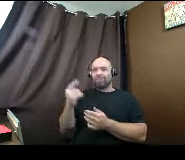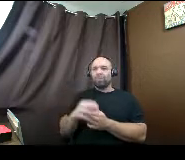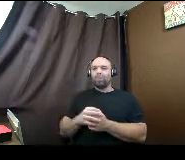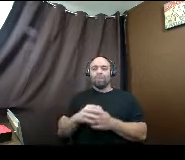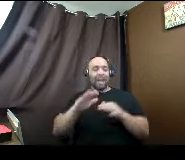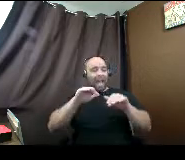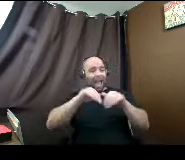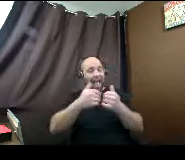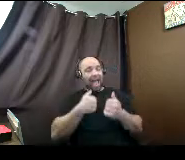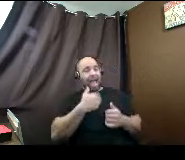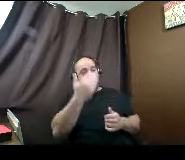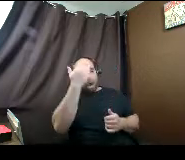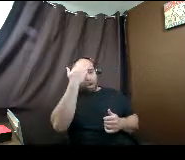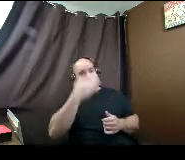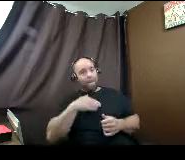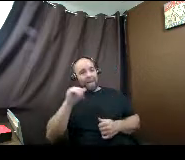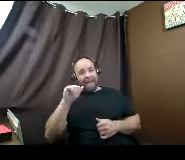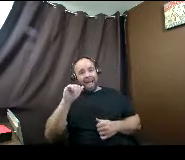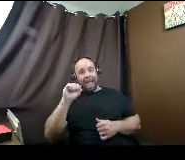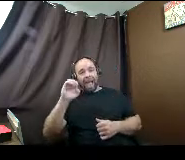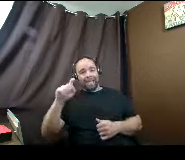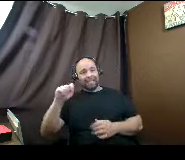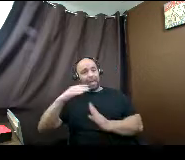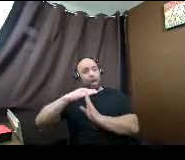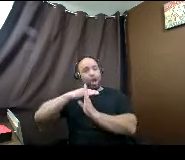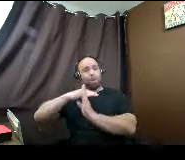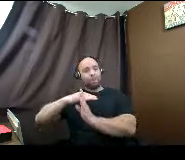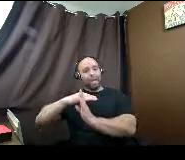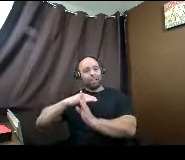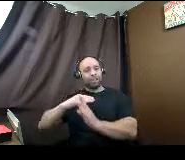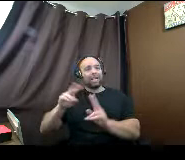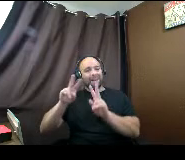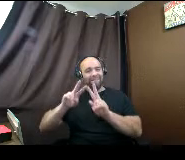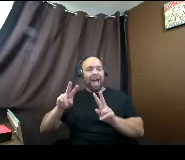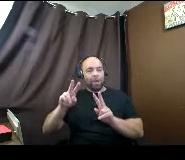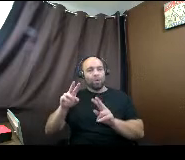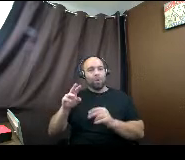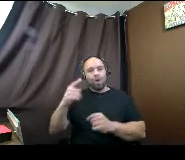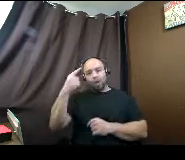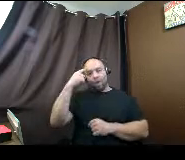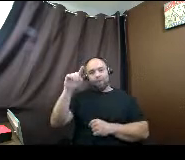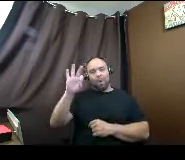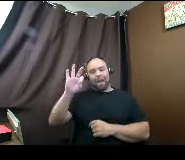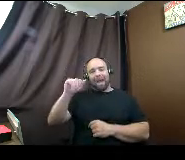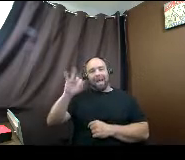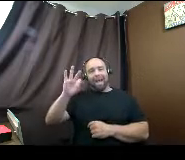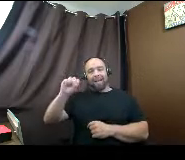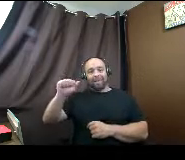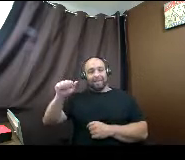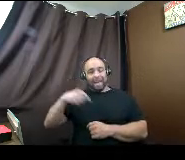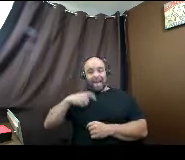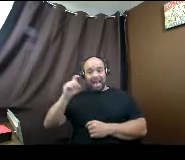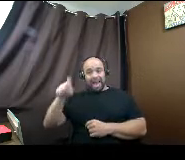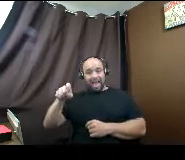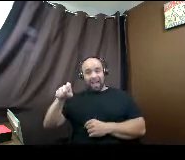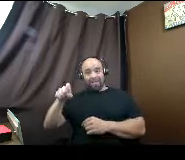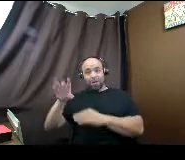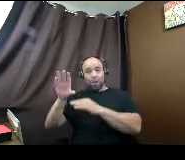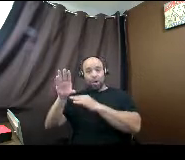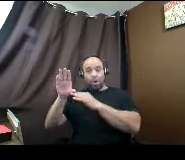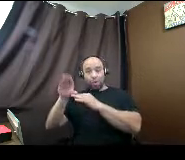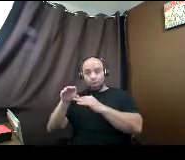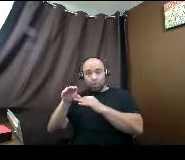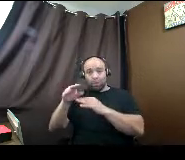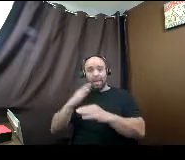protection allowance value? What that is for the FAFSA? And am I supposed to reduce my reported assets amount